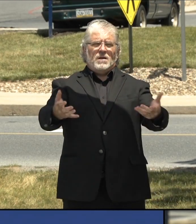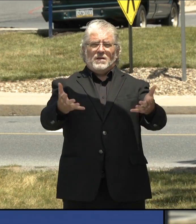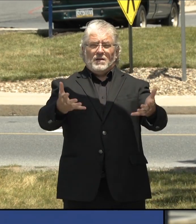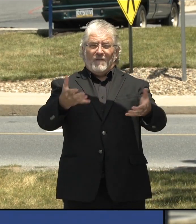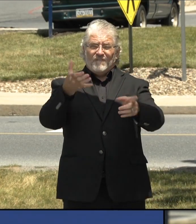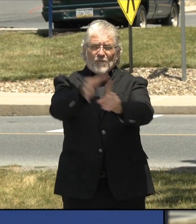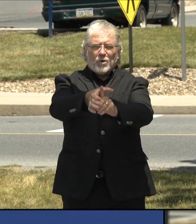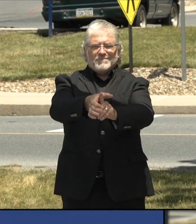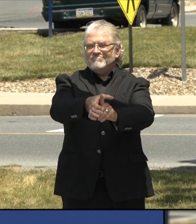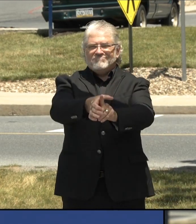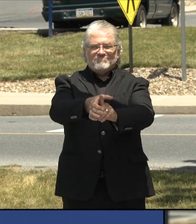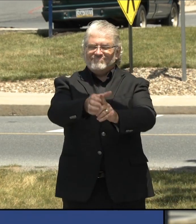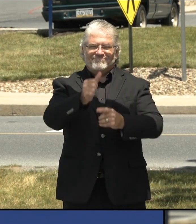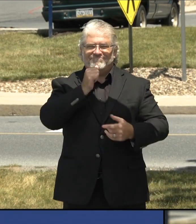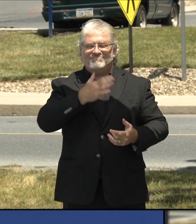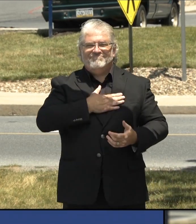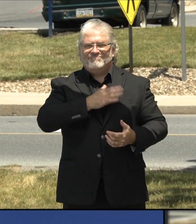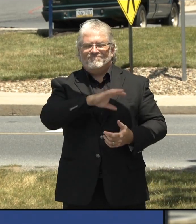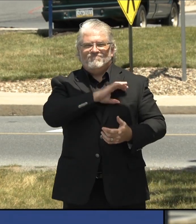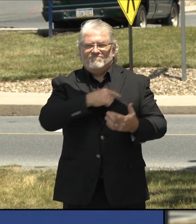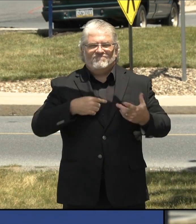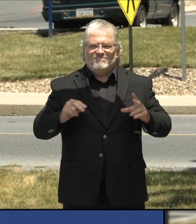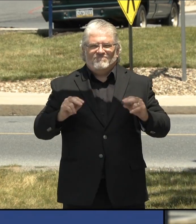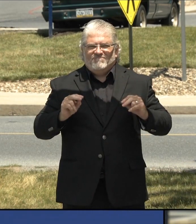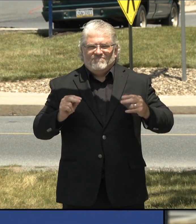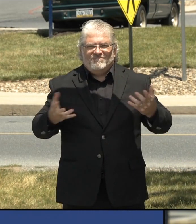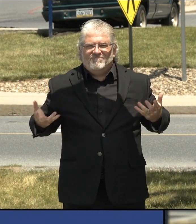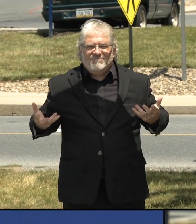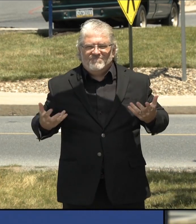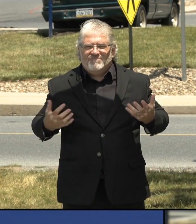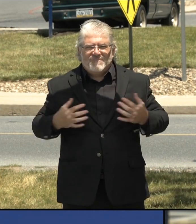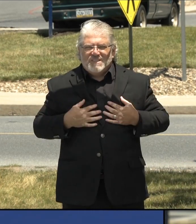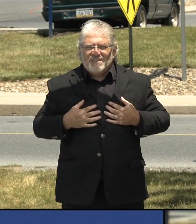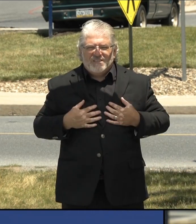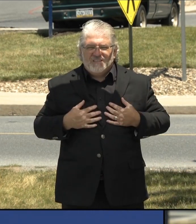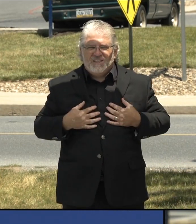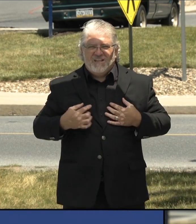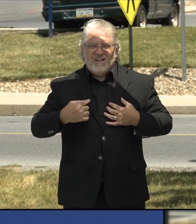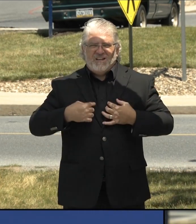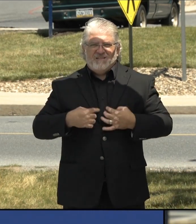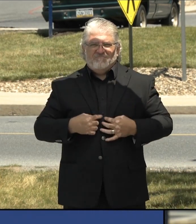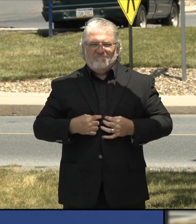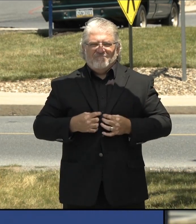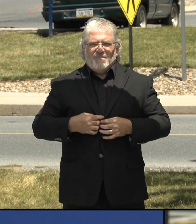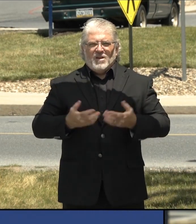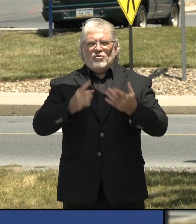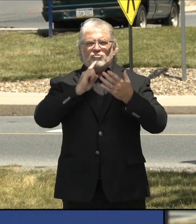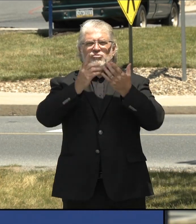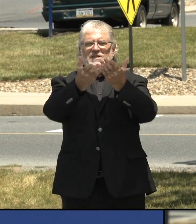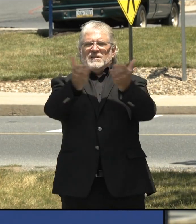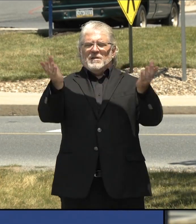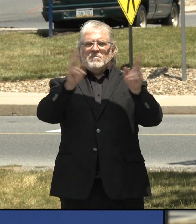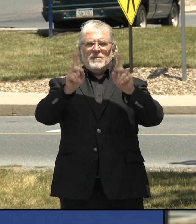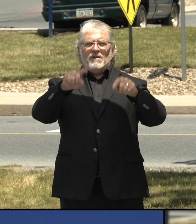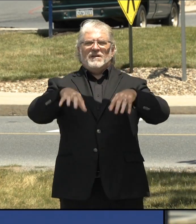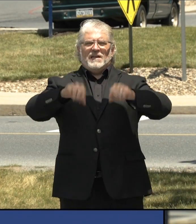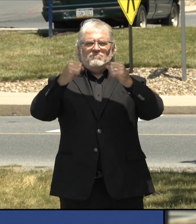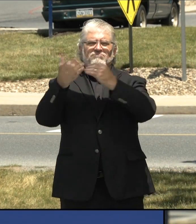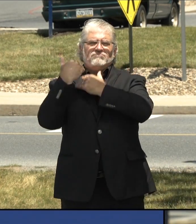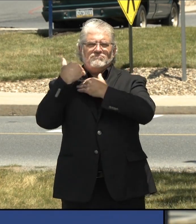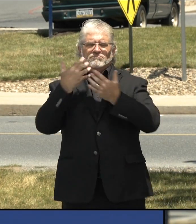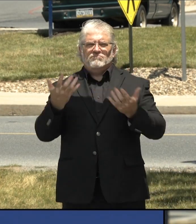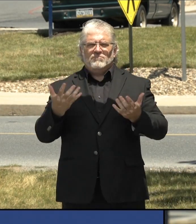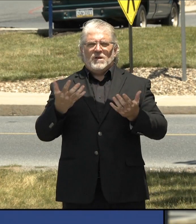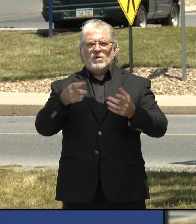I probably ought to spend two weeks by myself. I probably shouldn't take the chance of infecting someone around me. And so,